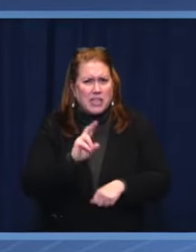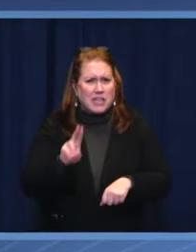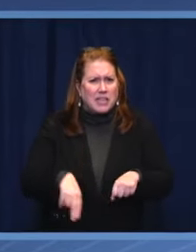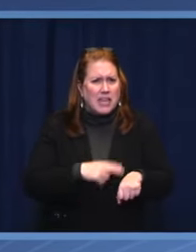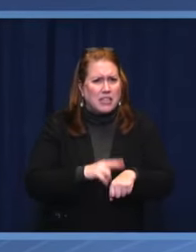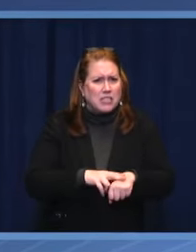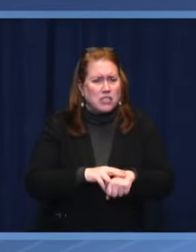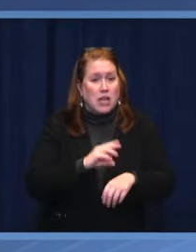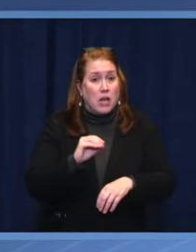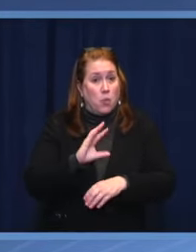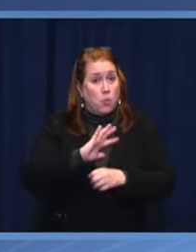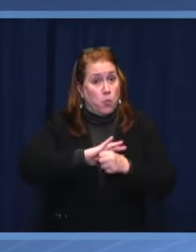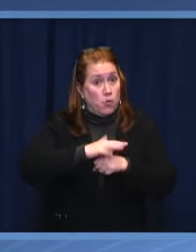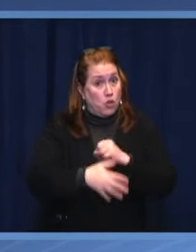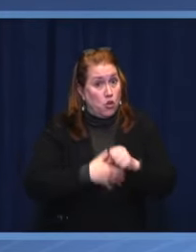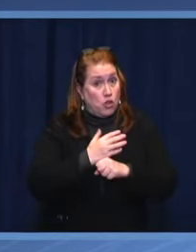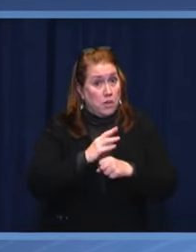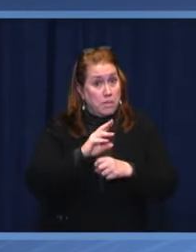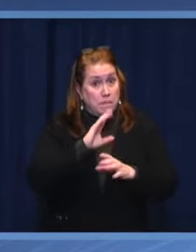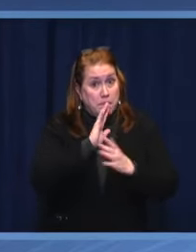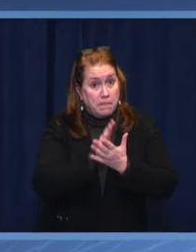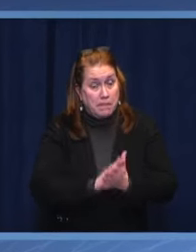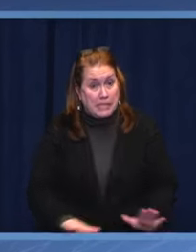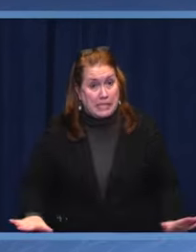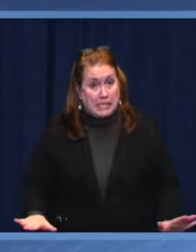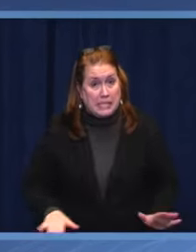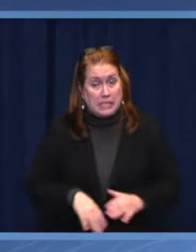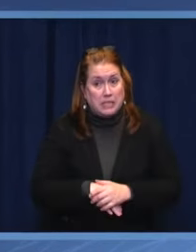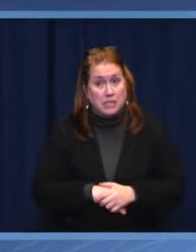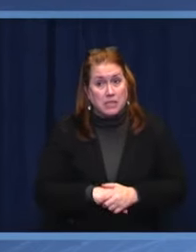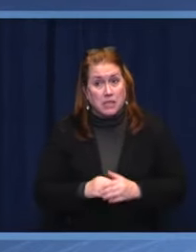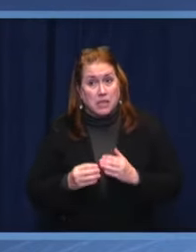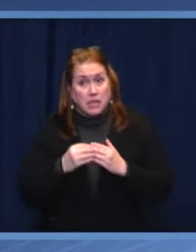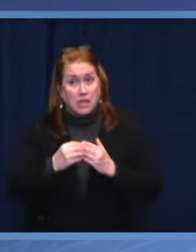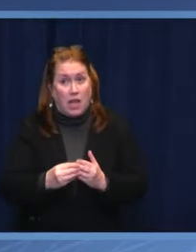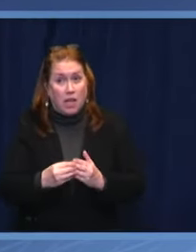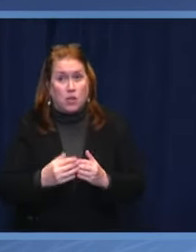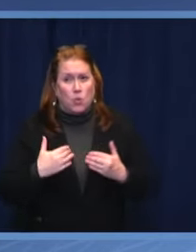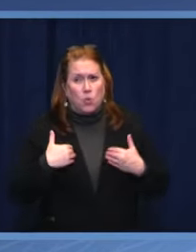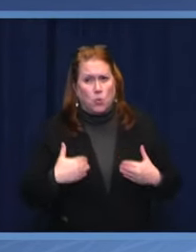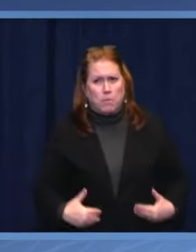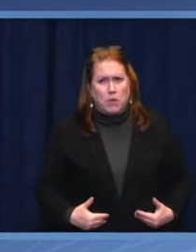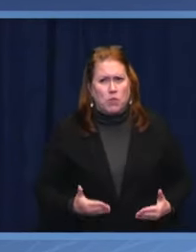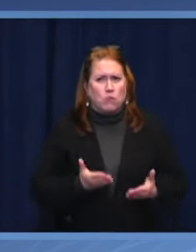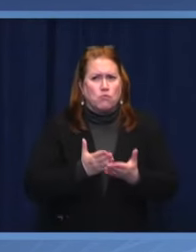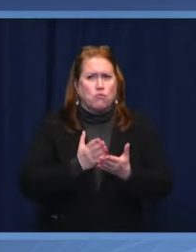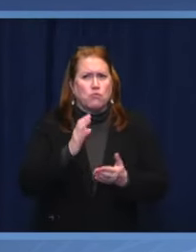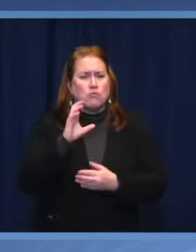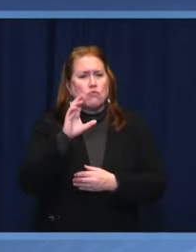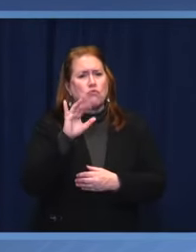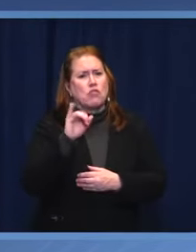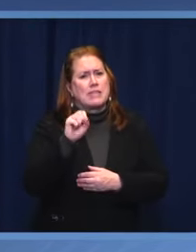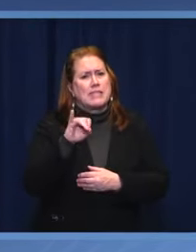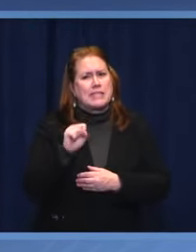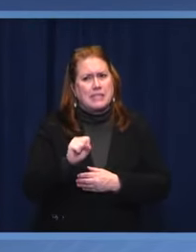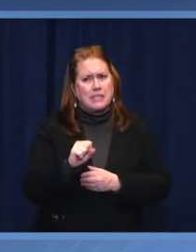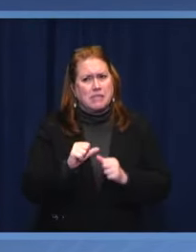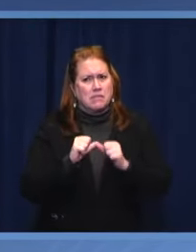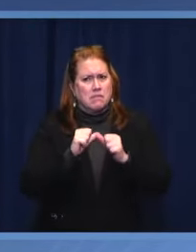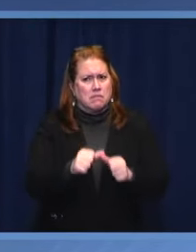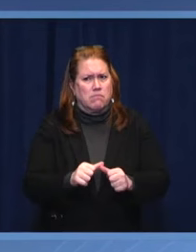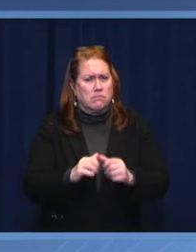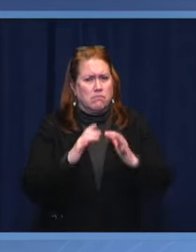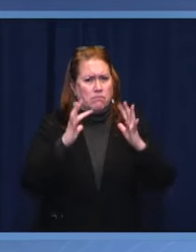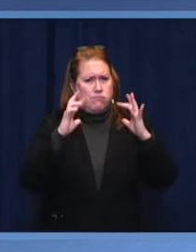and has led to a humanitarian crisis that continues to deteriorate day